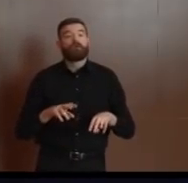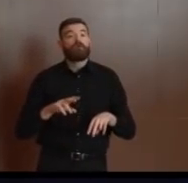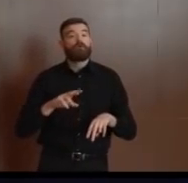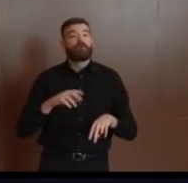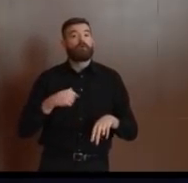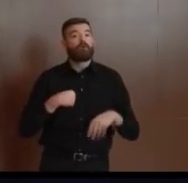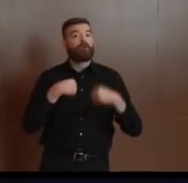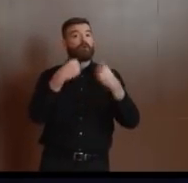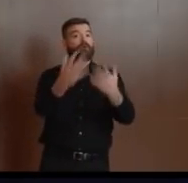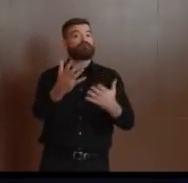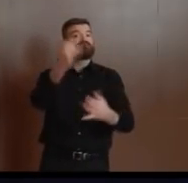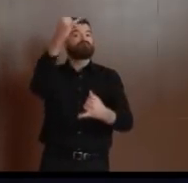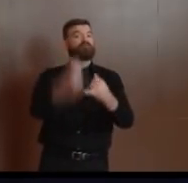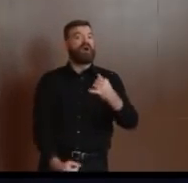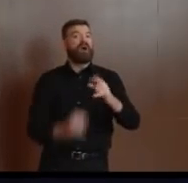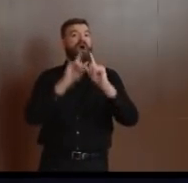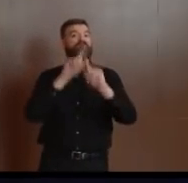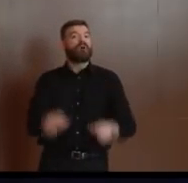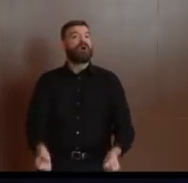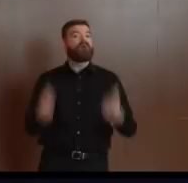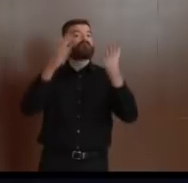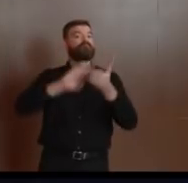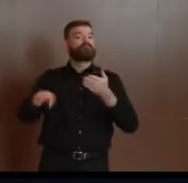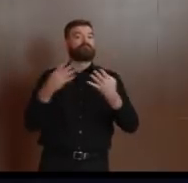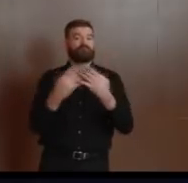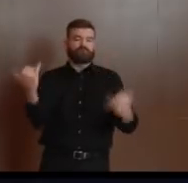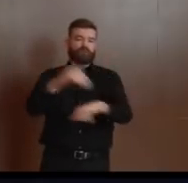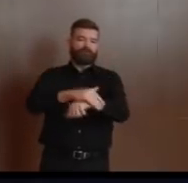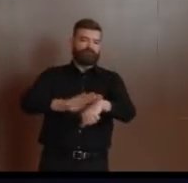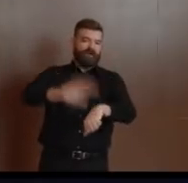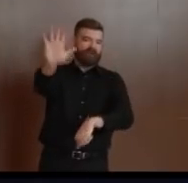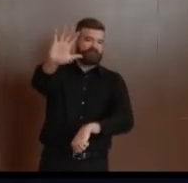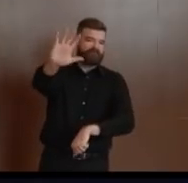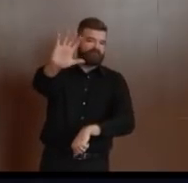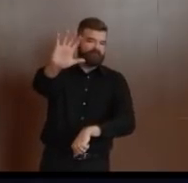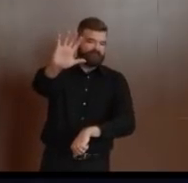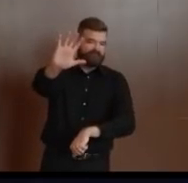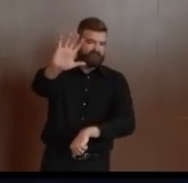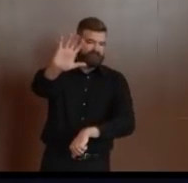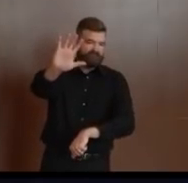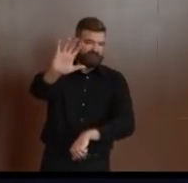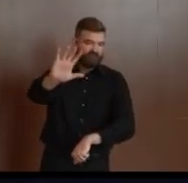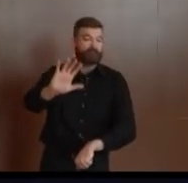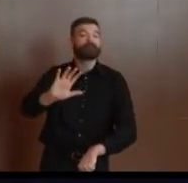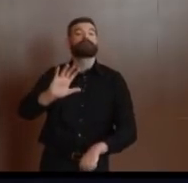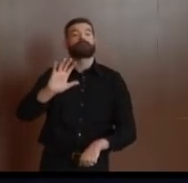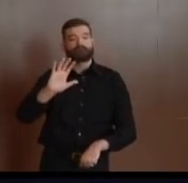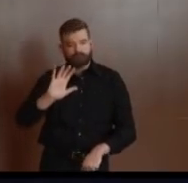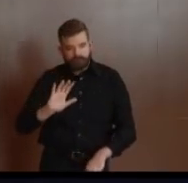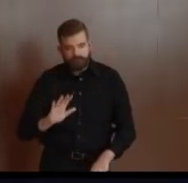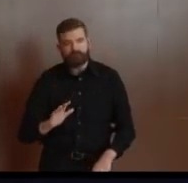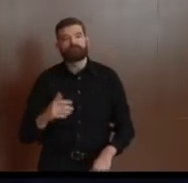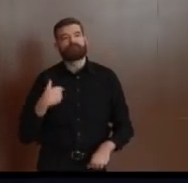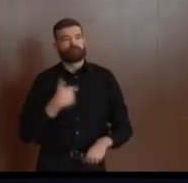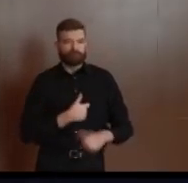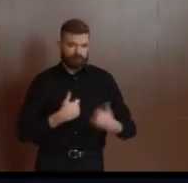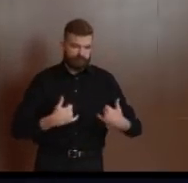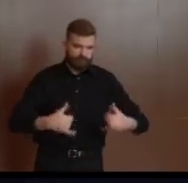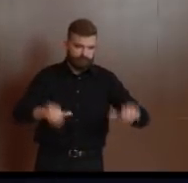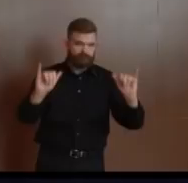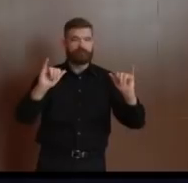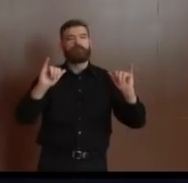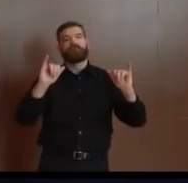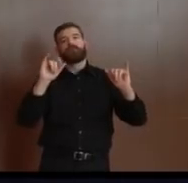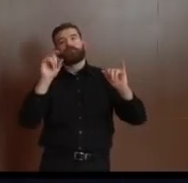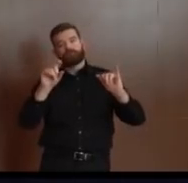question of lining up services for those who need them, whether they're on medication-assisted treatment behind the wall. We don't want that to slip. We don't want to trade one